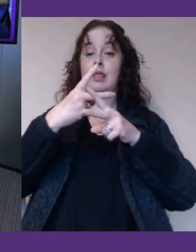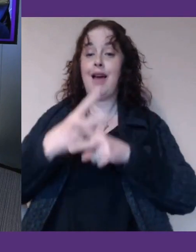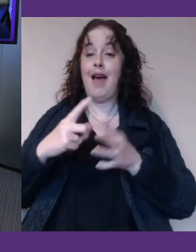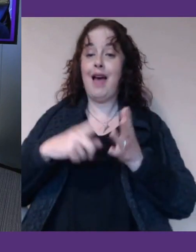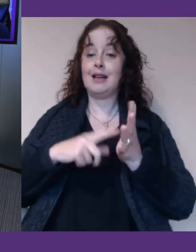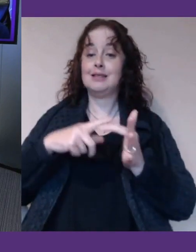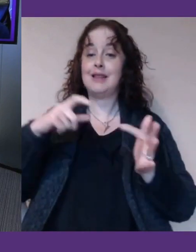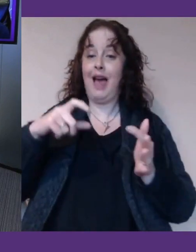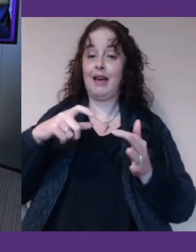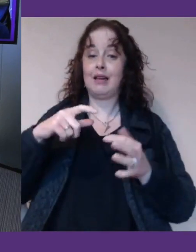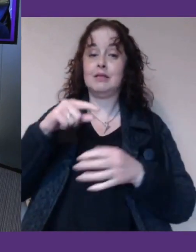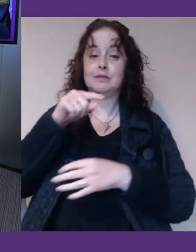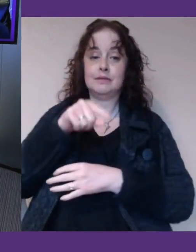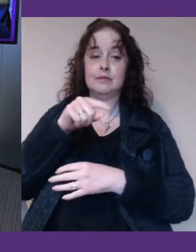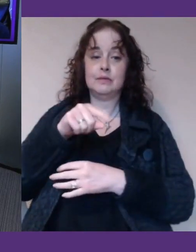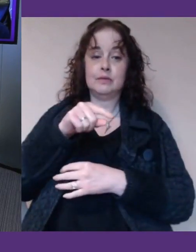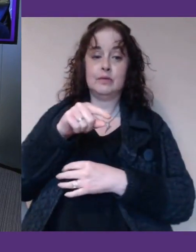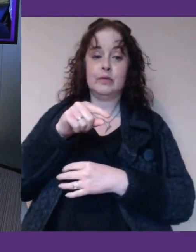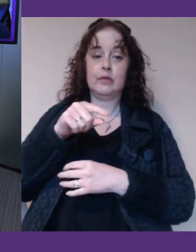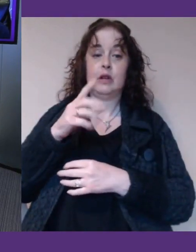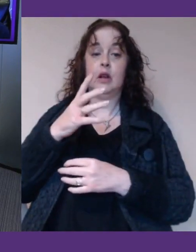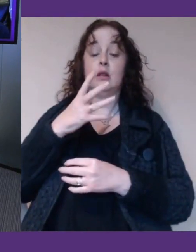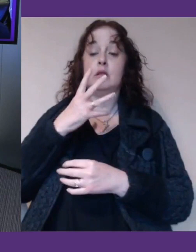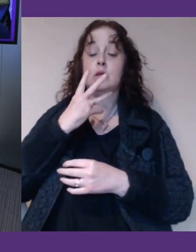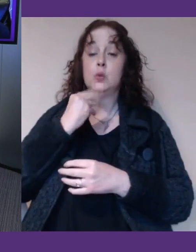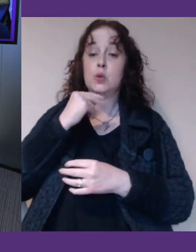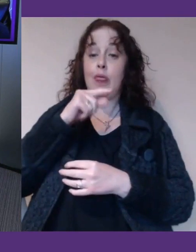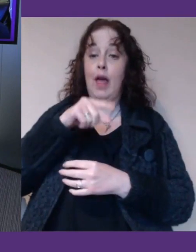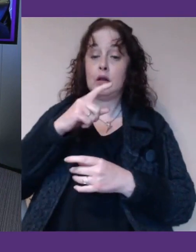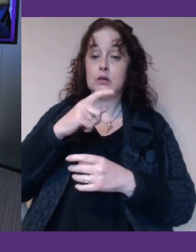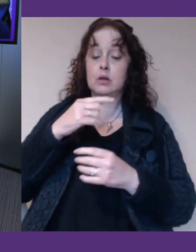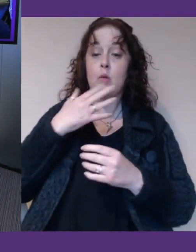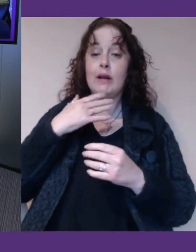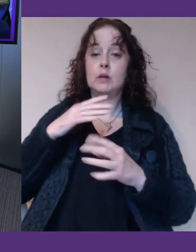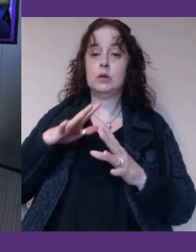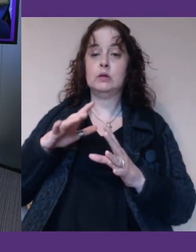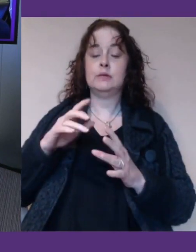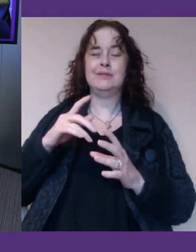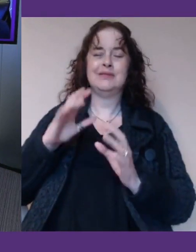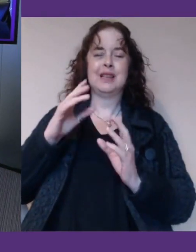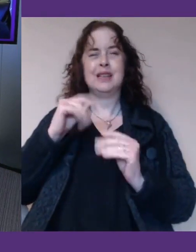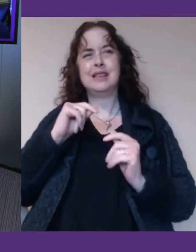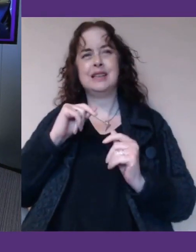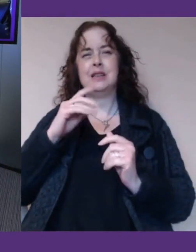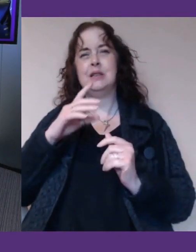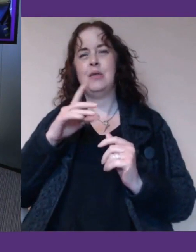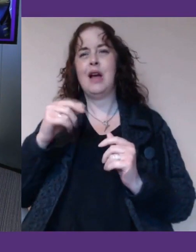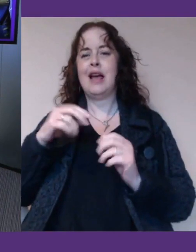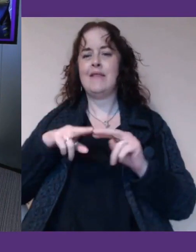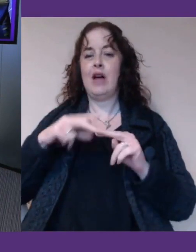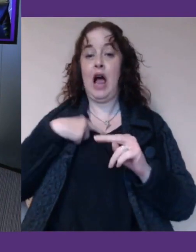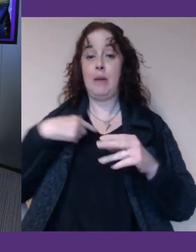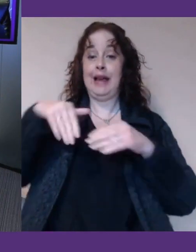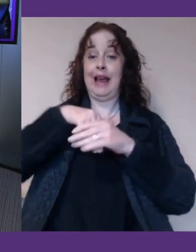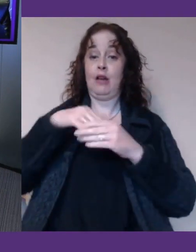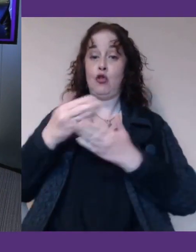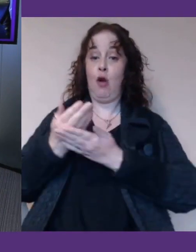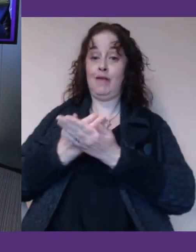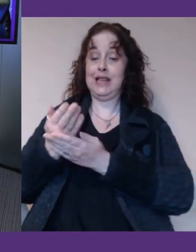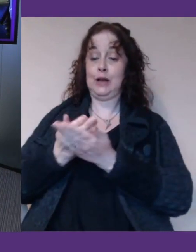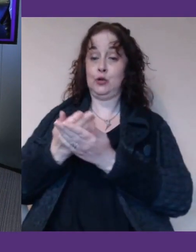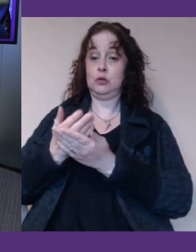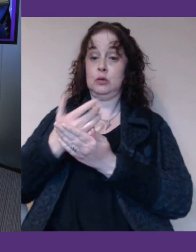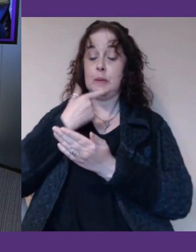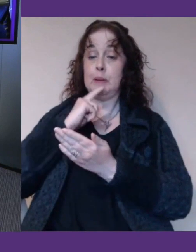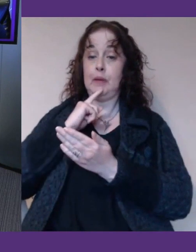actually, I kind of use that word, but I sometimes kind of flinch a little bit when I do, because whenever I'm in a conversation with people in the care tech